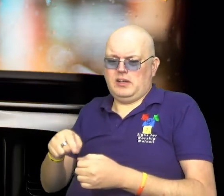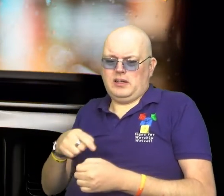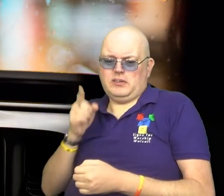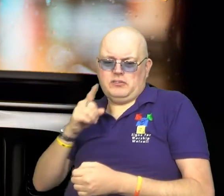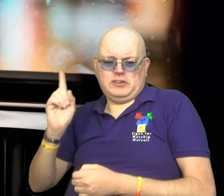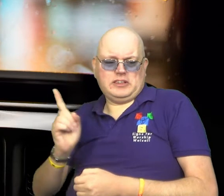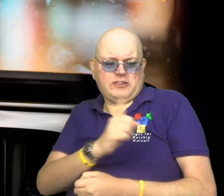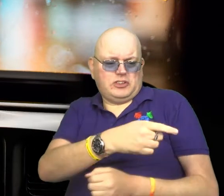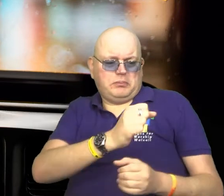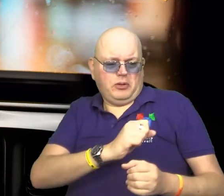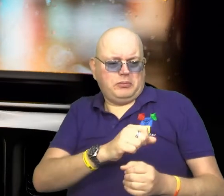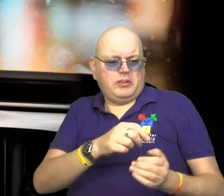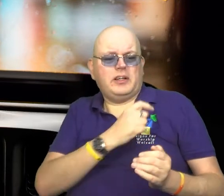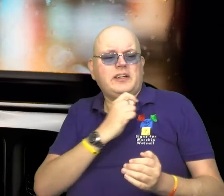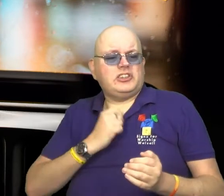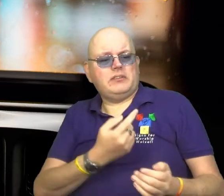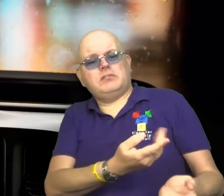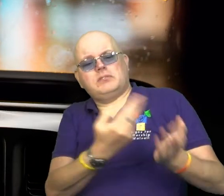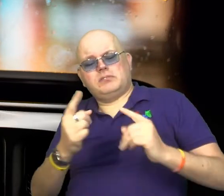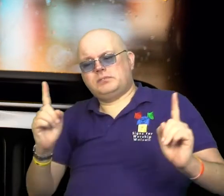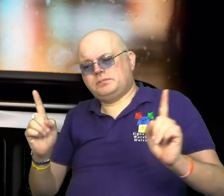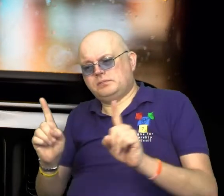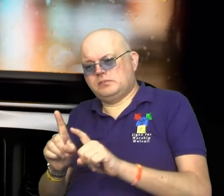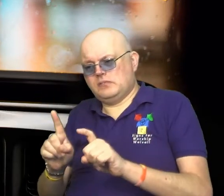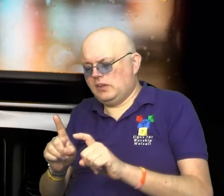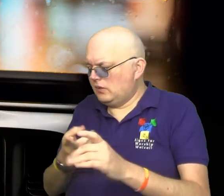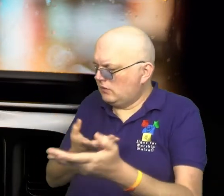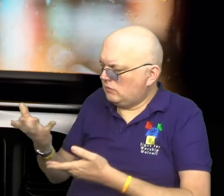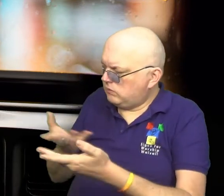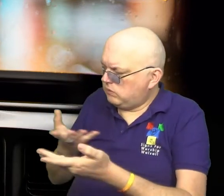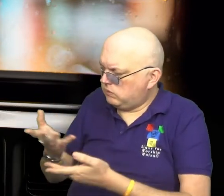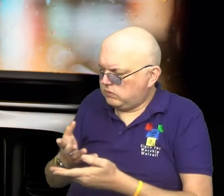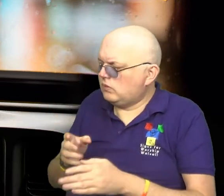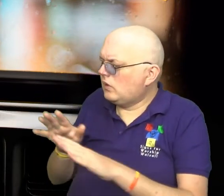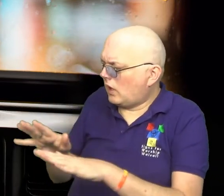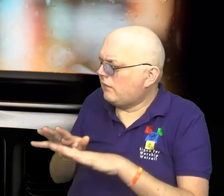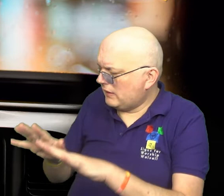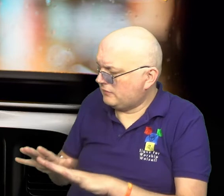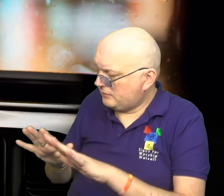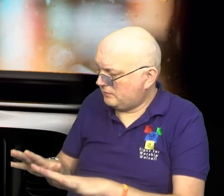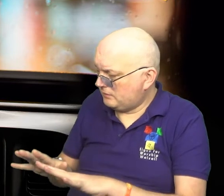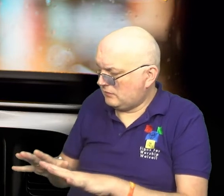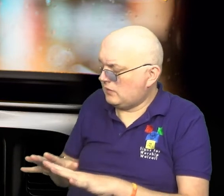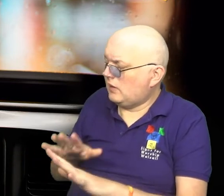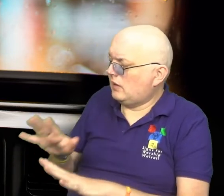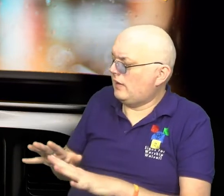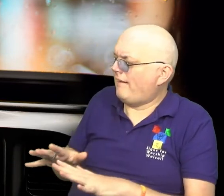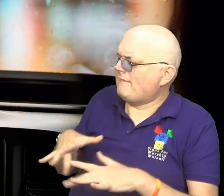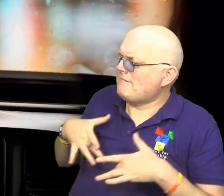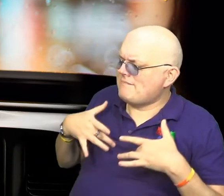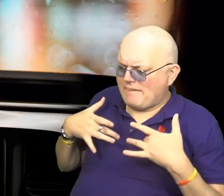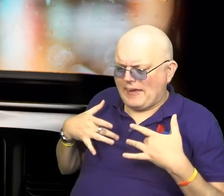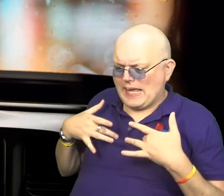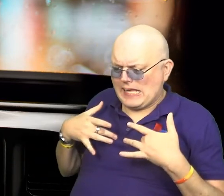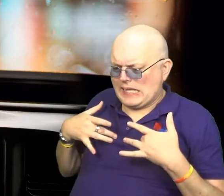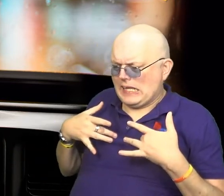to get Jim. He came straight out and sat with me in the car, all the while talking to me and trying to calm me down. He told me he